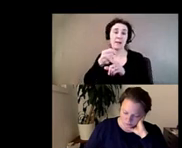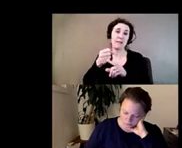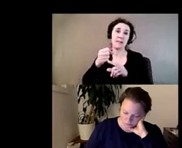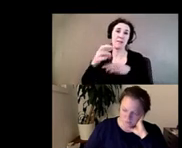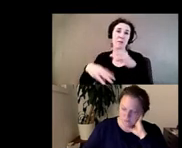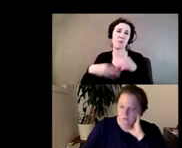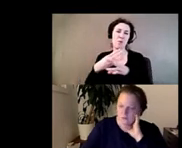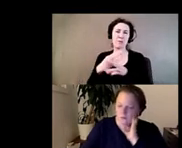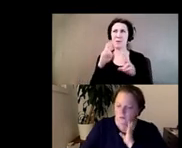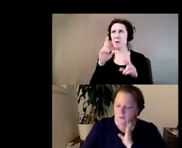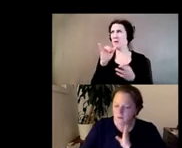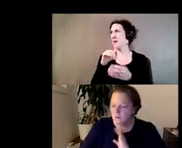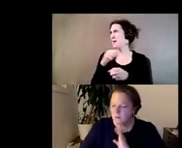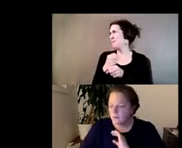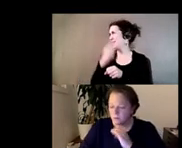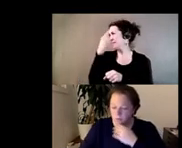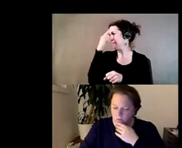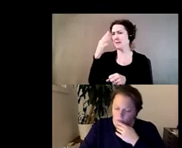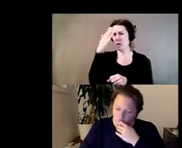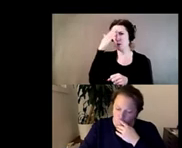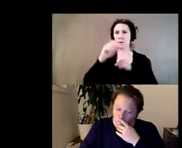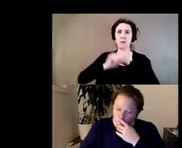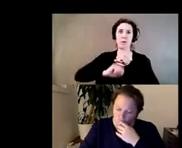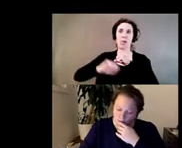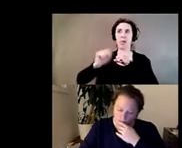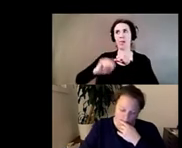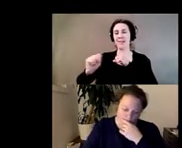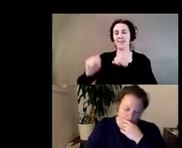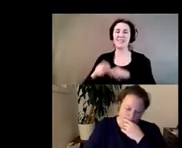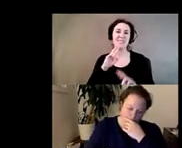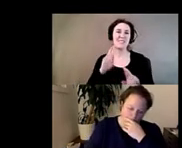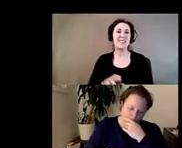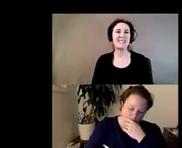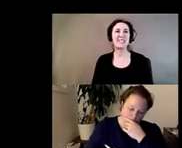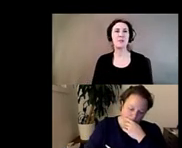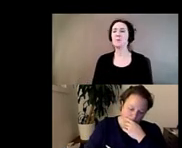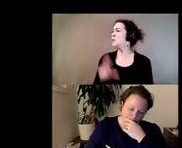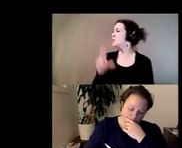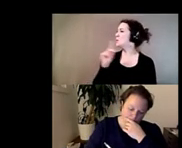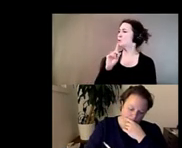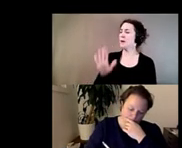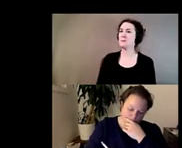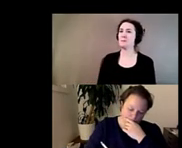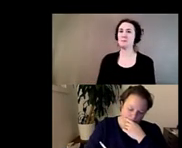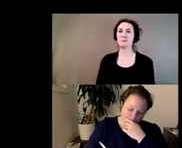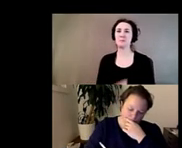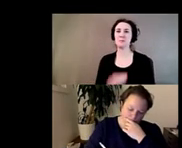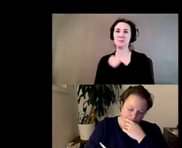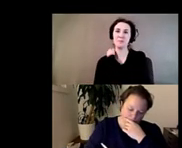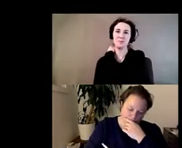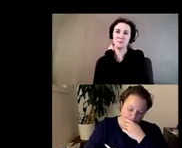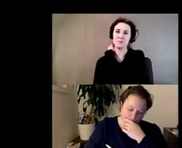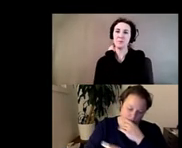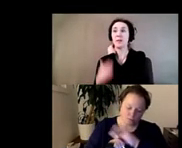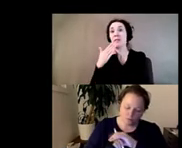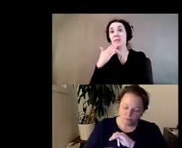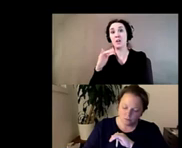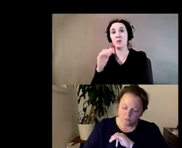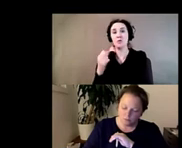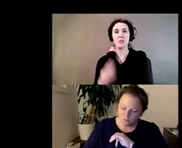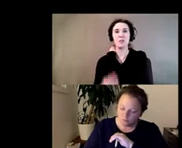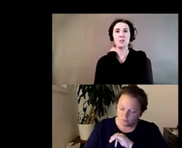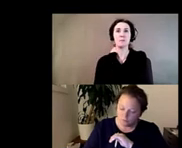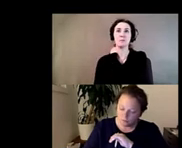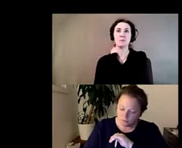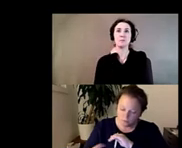and it was kind of a long rambling response but that was great thank you thank you josh so